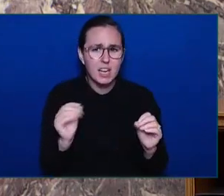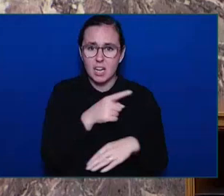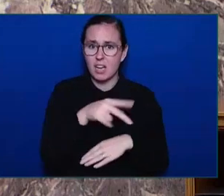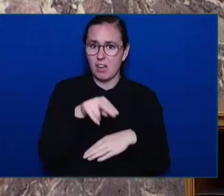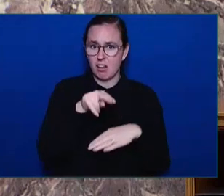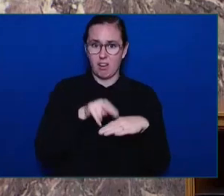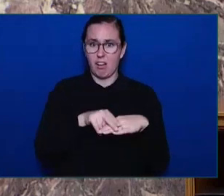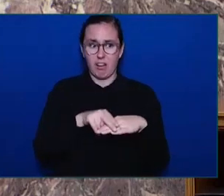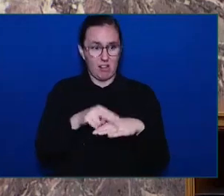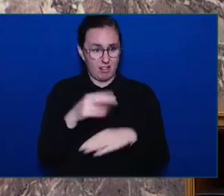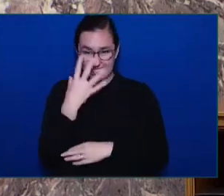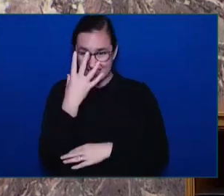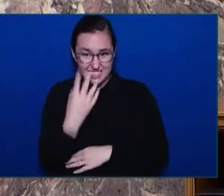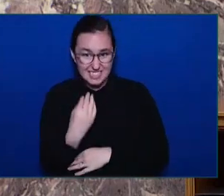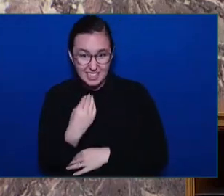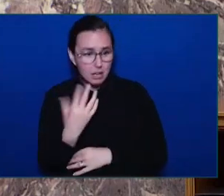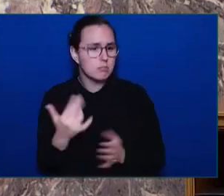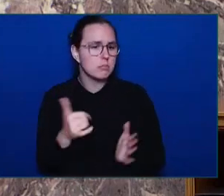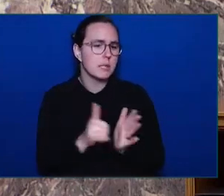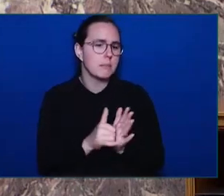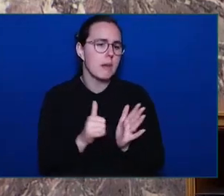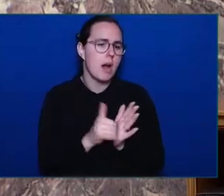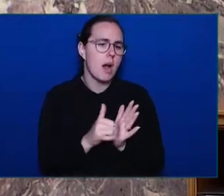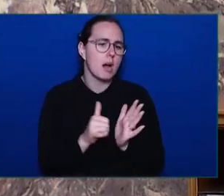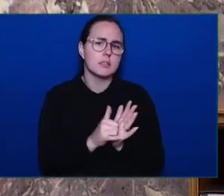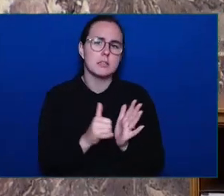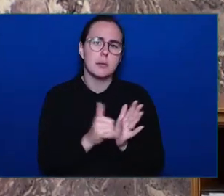have some privacy, or just communicate.